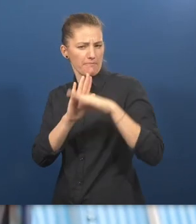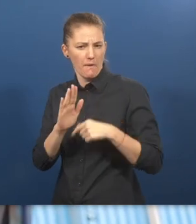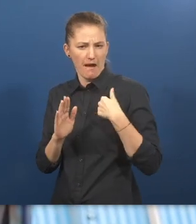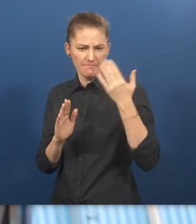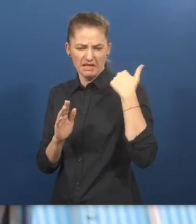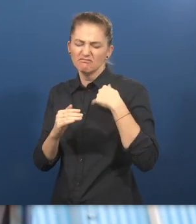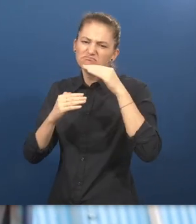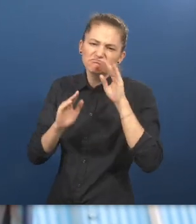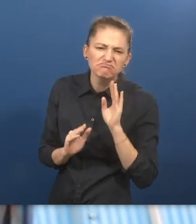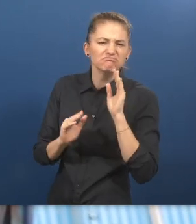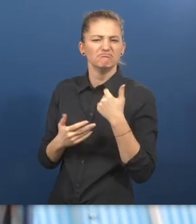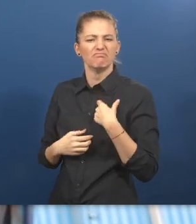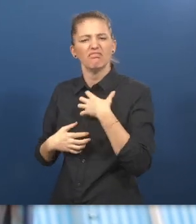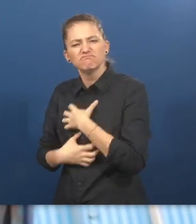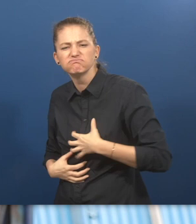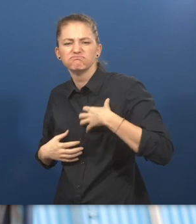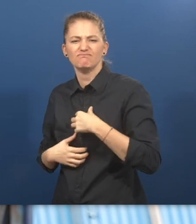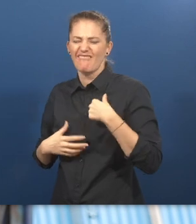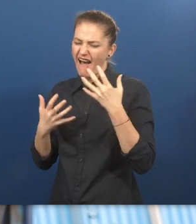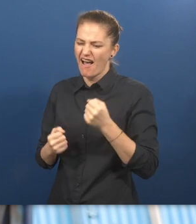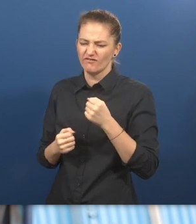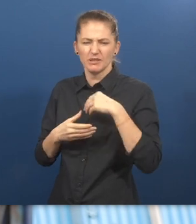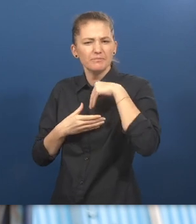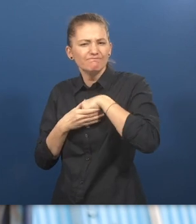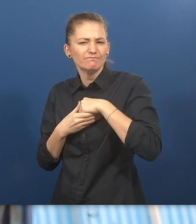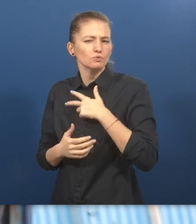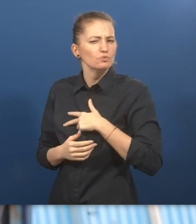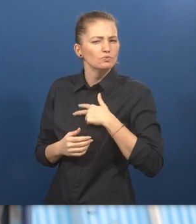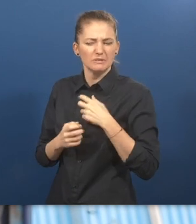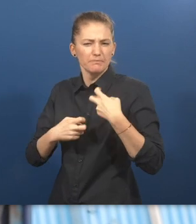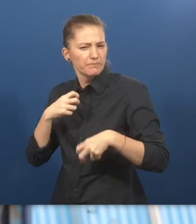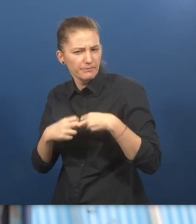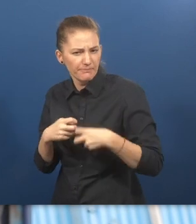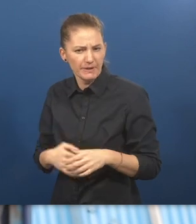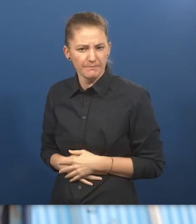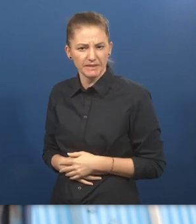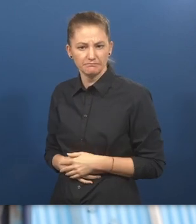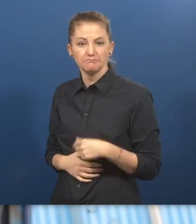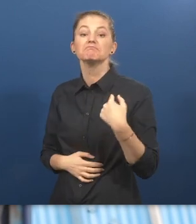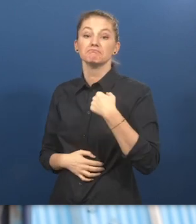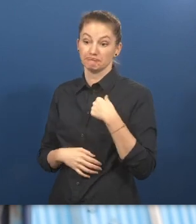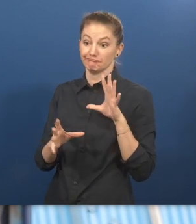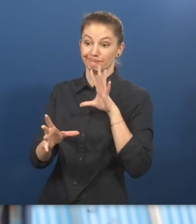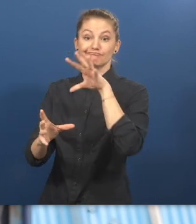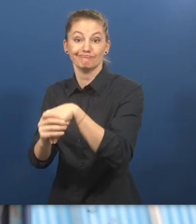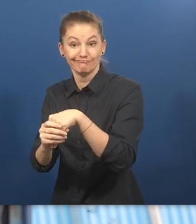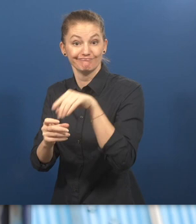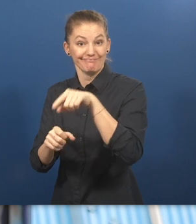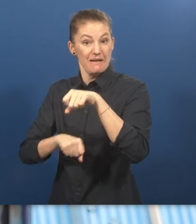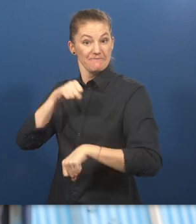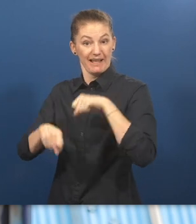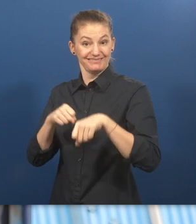involved in many psychosocial issues. Once I engaged under this bicycle rehabilitation program introduced by